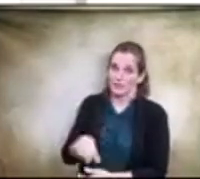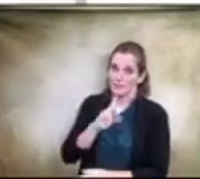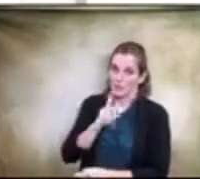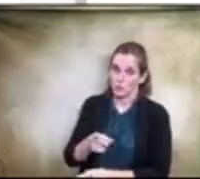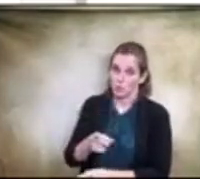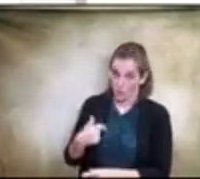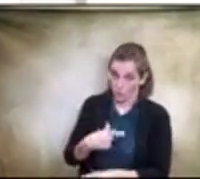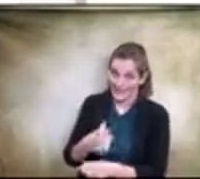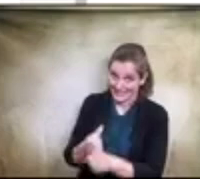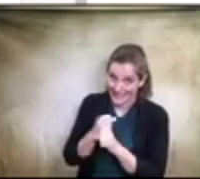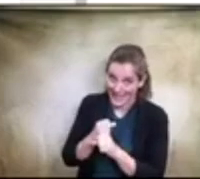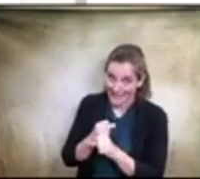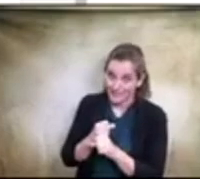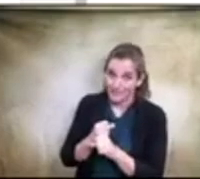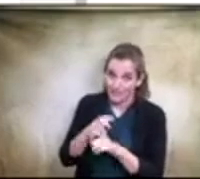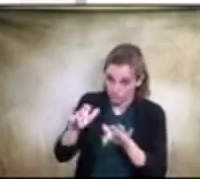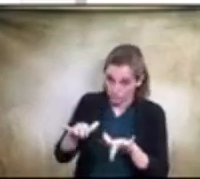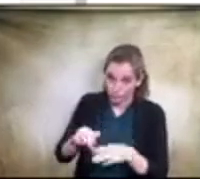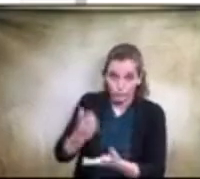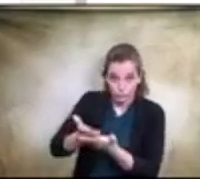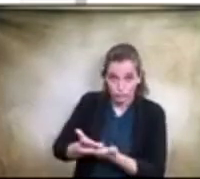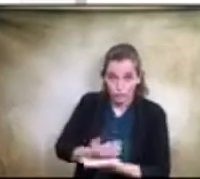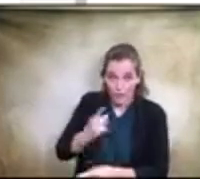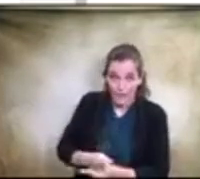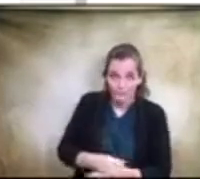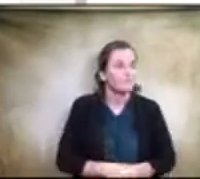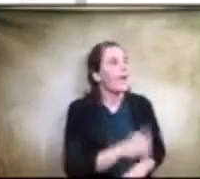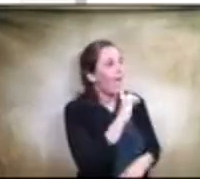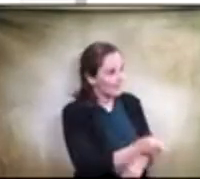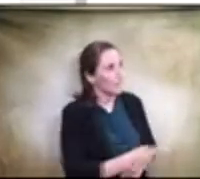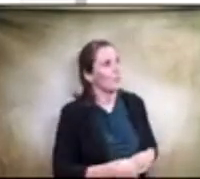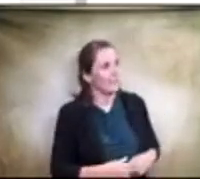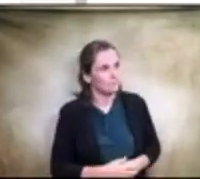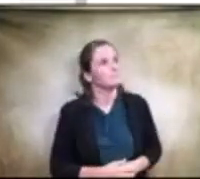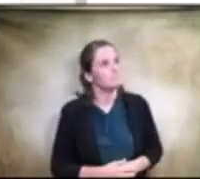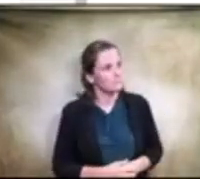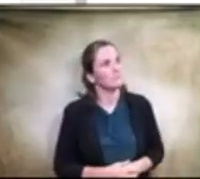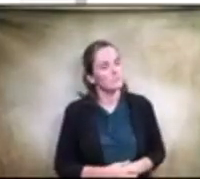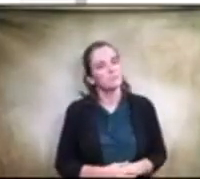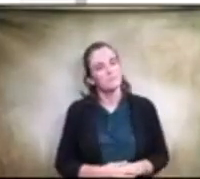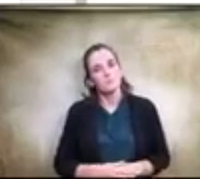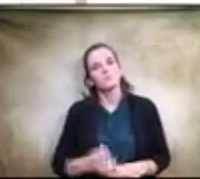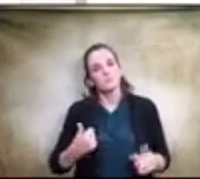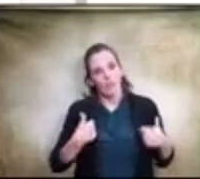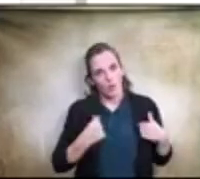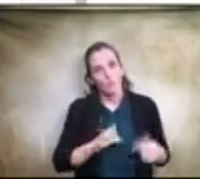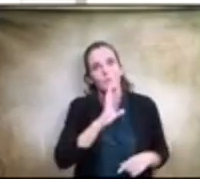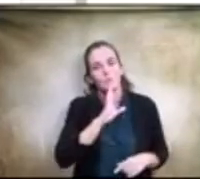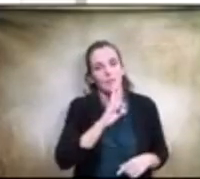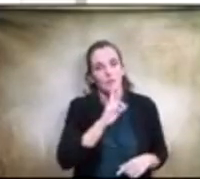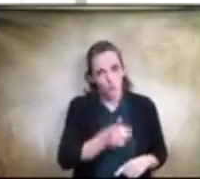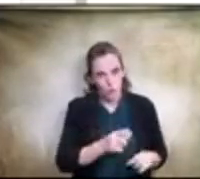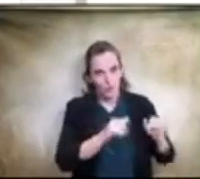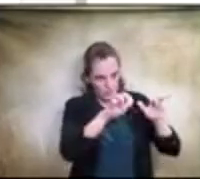we get that straight absolutely and i will i will make sure before uh the po is issued that